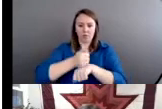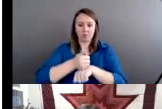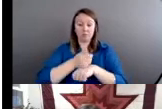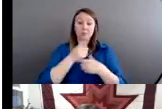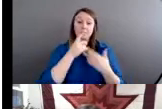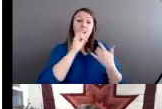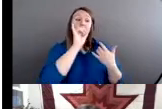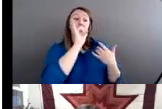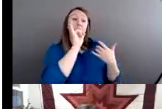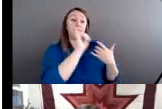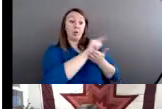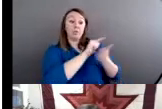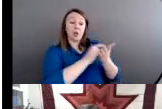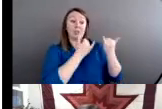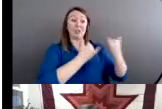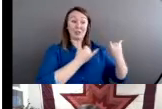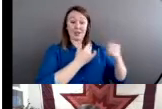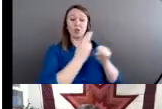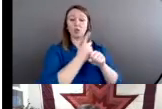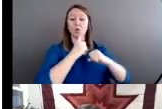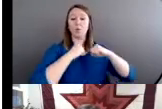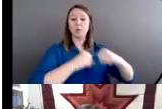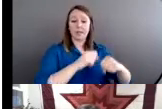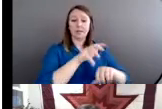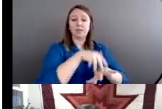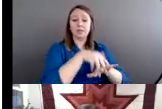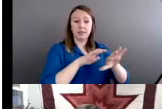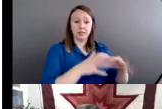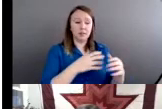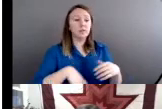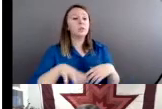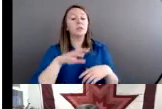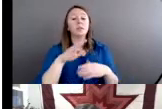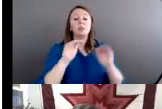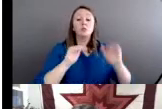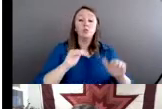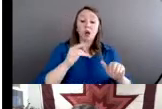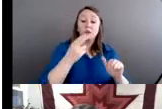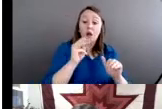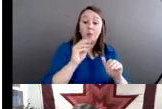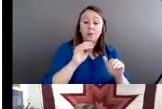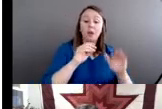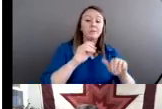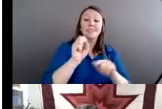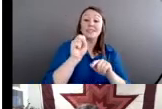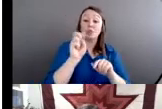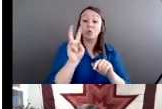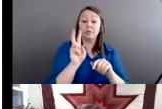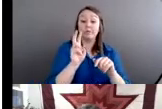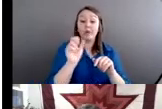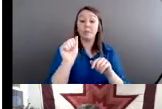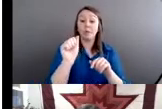our Indian communities. So a homicide, a child sexual abuse case, a trafficking case can end up in federal